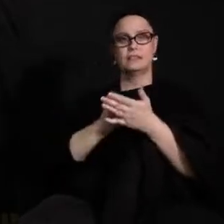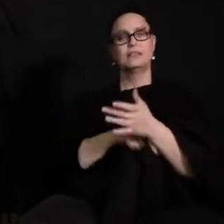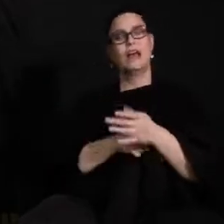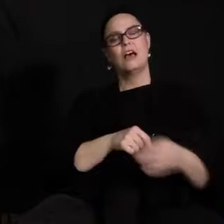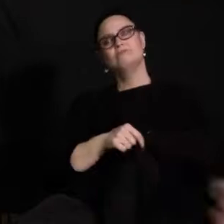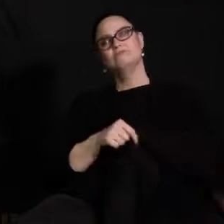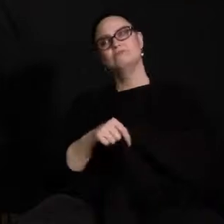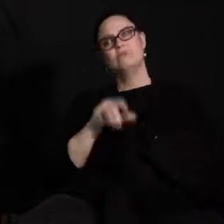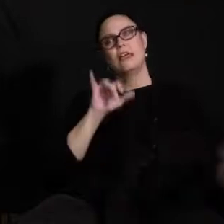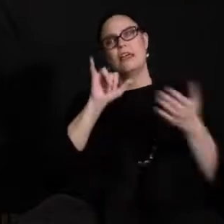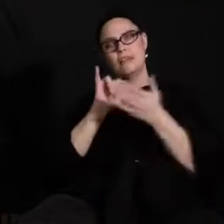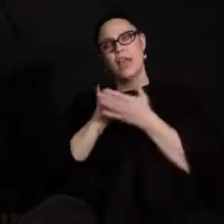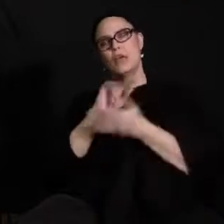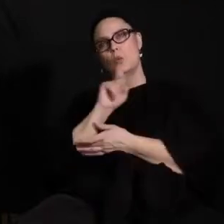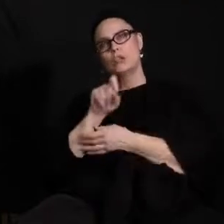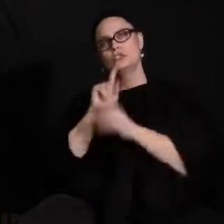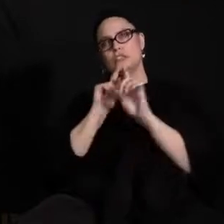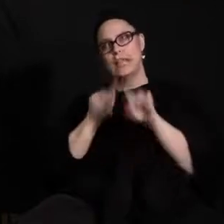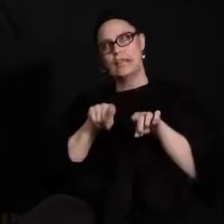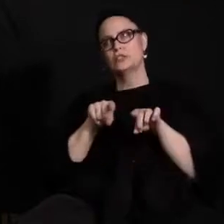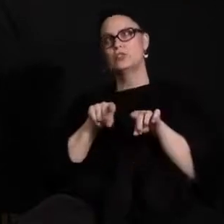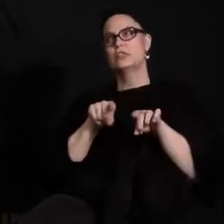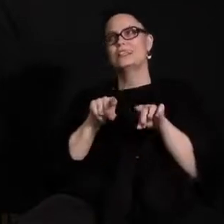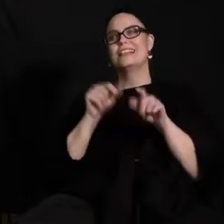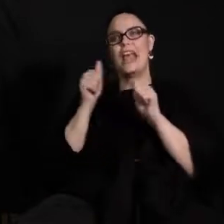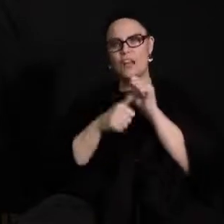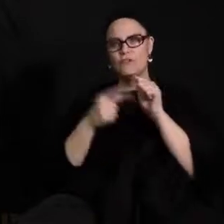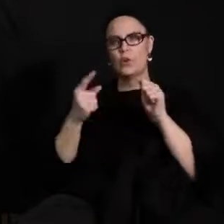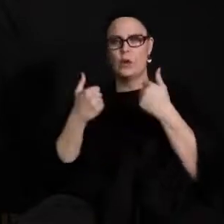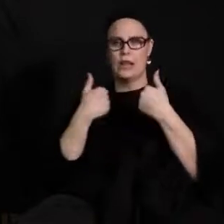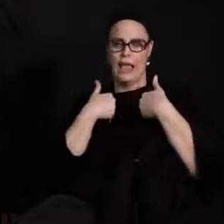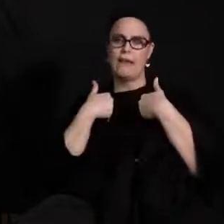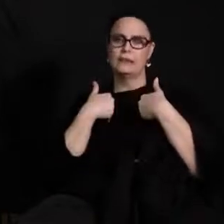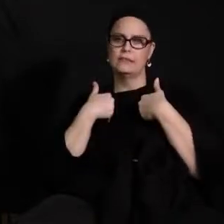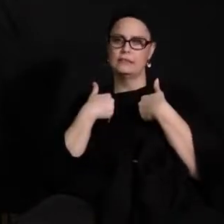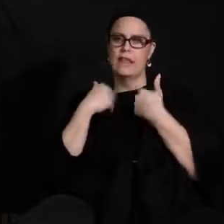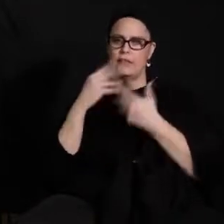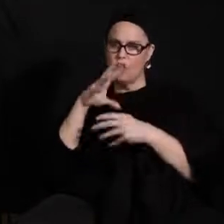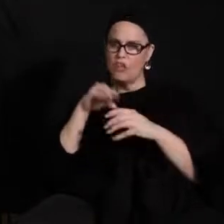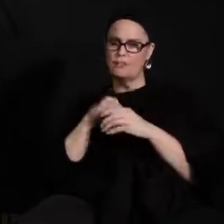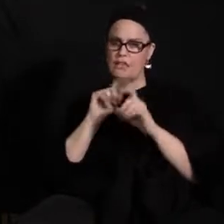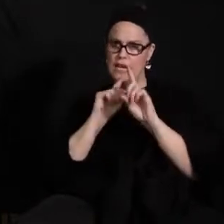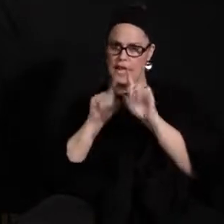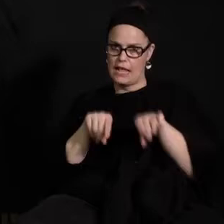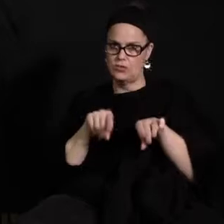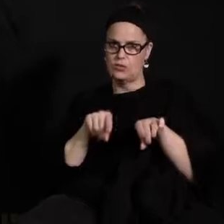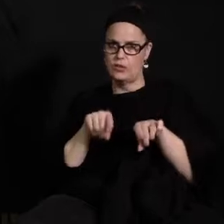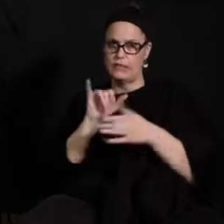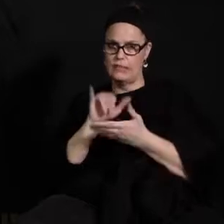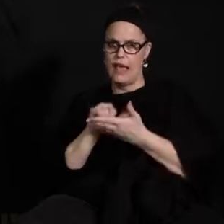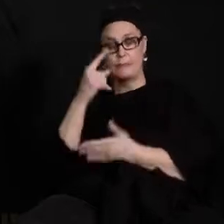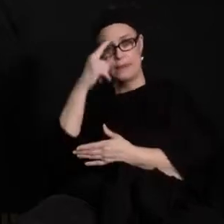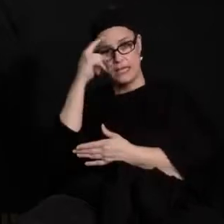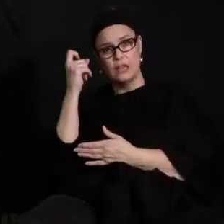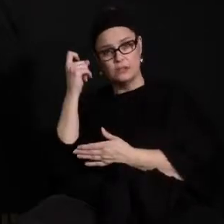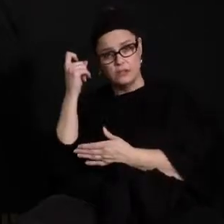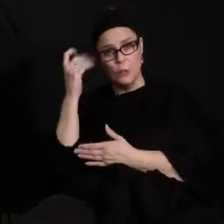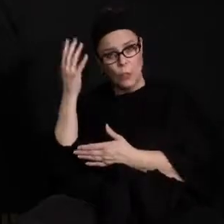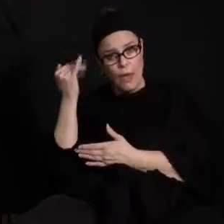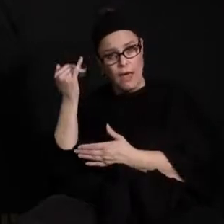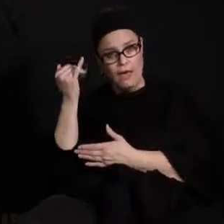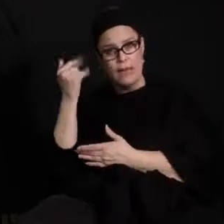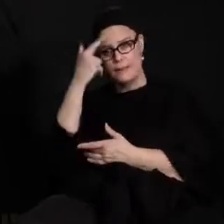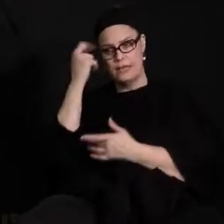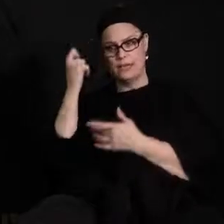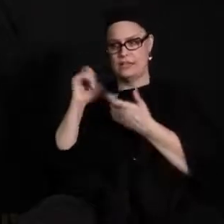a hand in working together and partnering with and giving an answer and the reason for that is because it depends on how well our